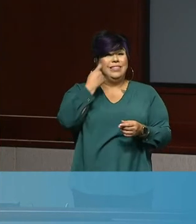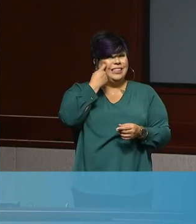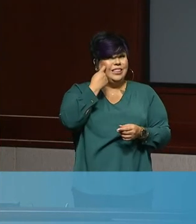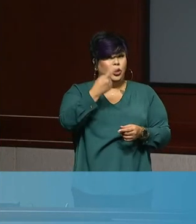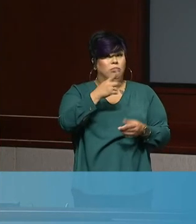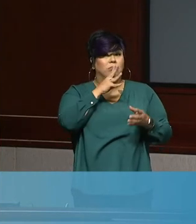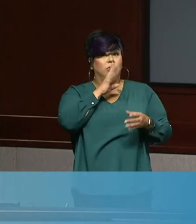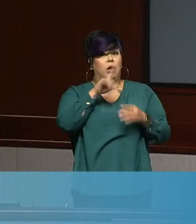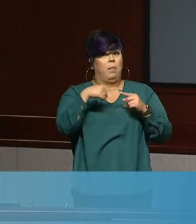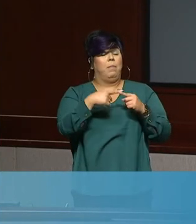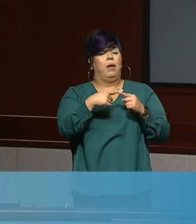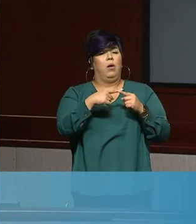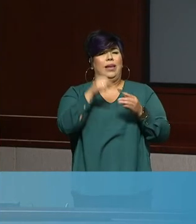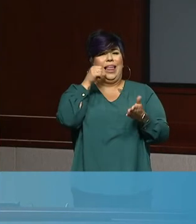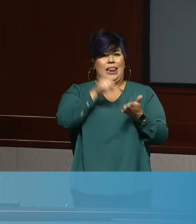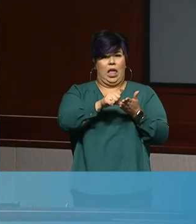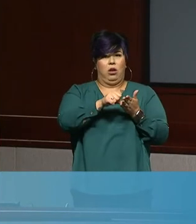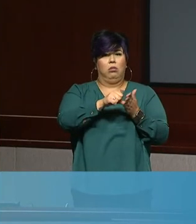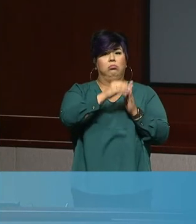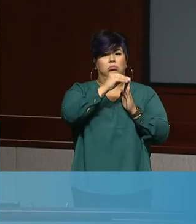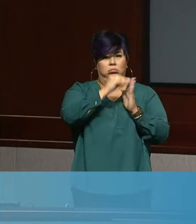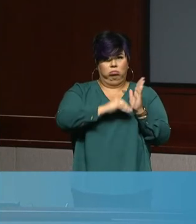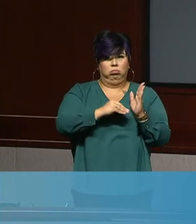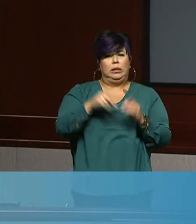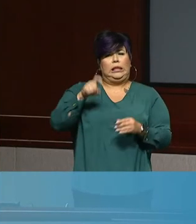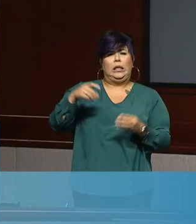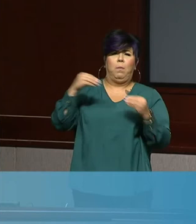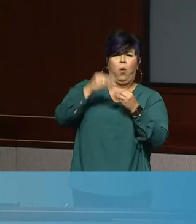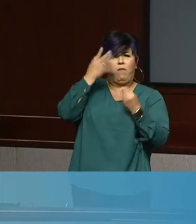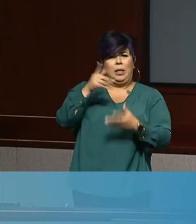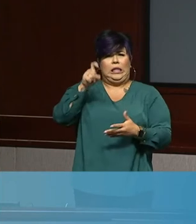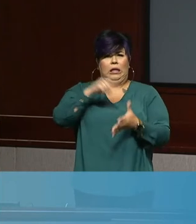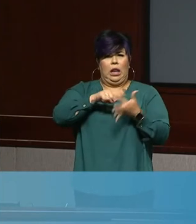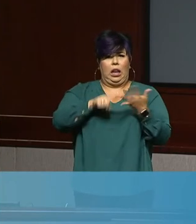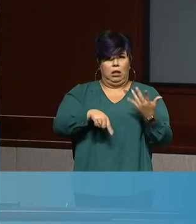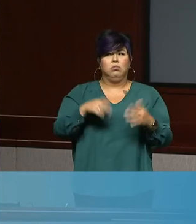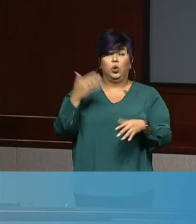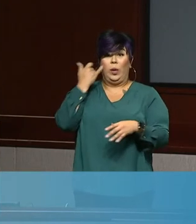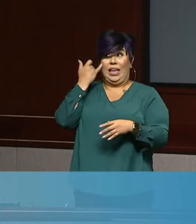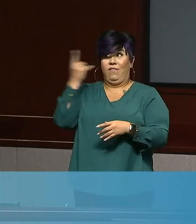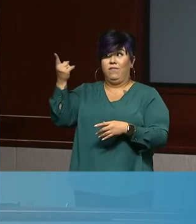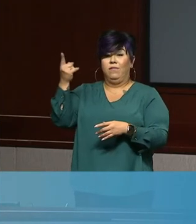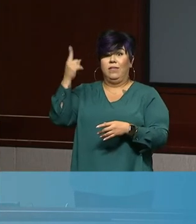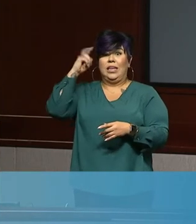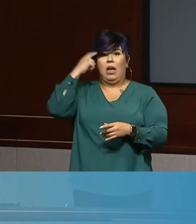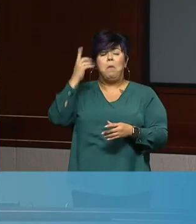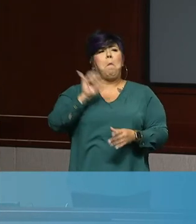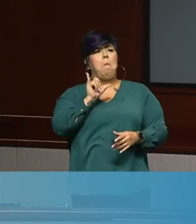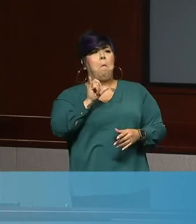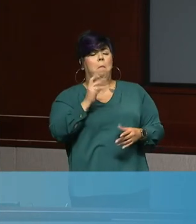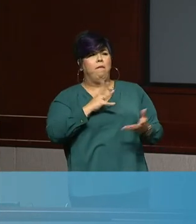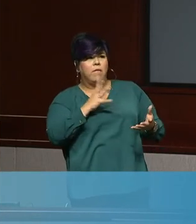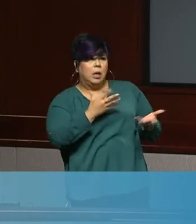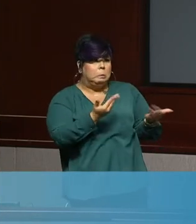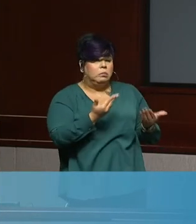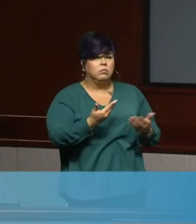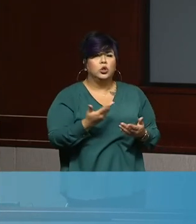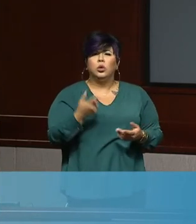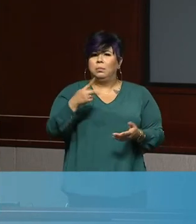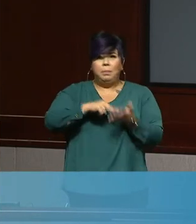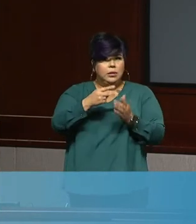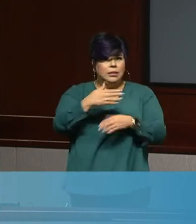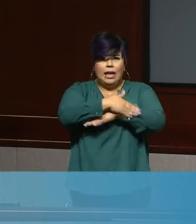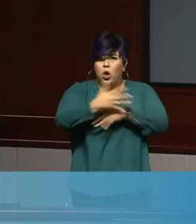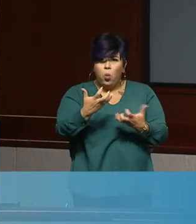and he said, and he comes to you for your input, what might you ask for in a reopening plan? So the